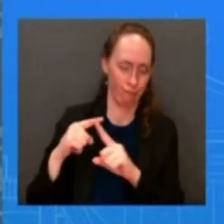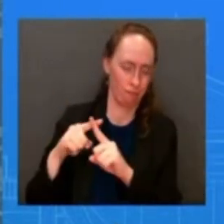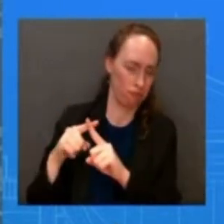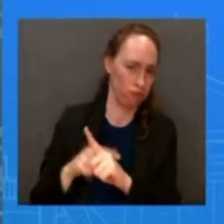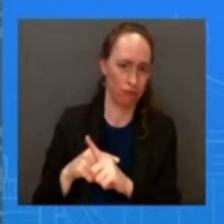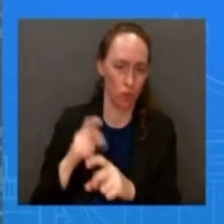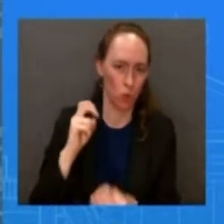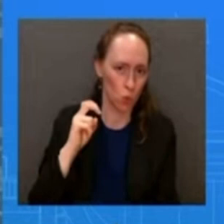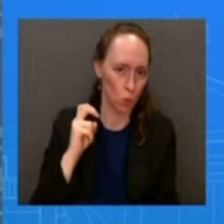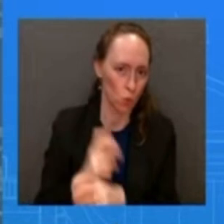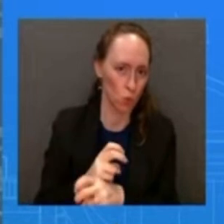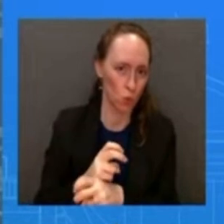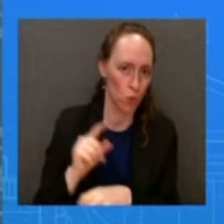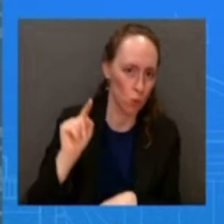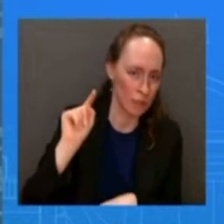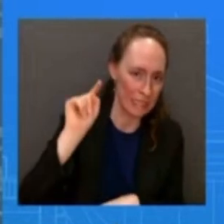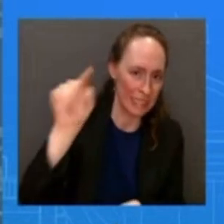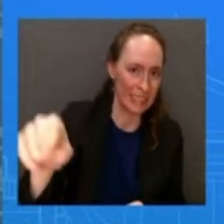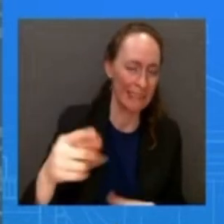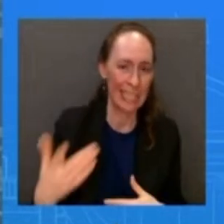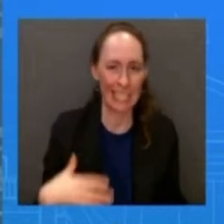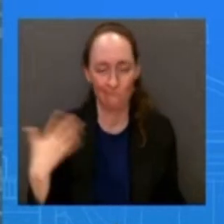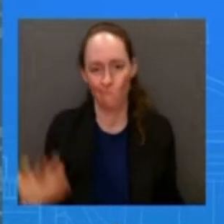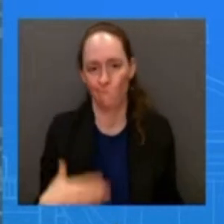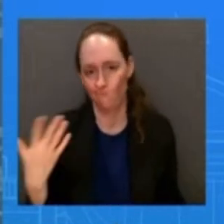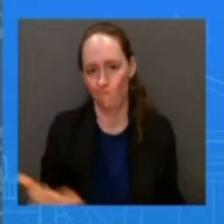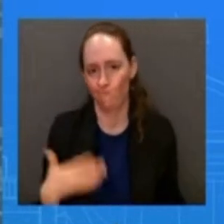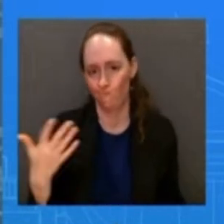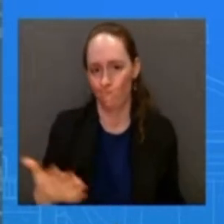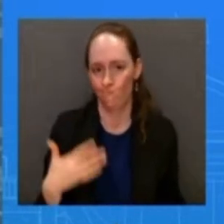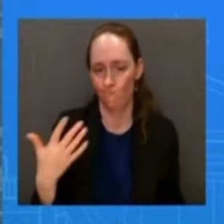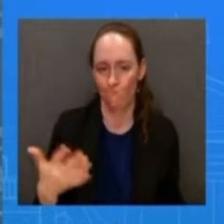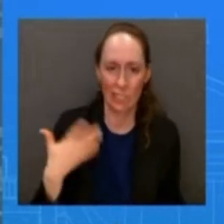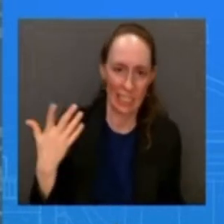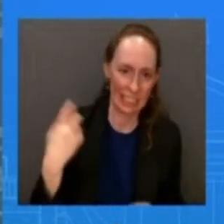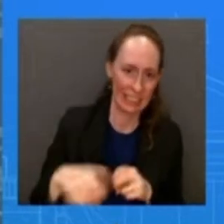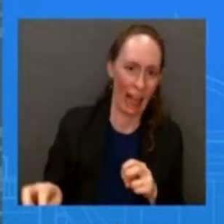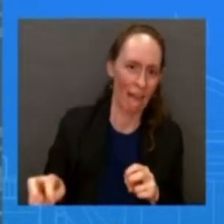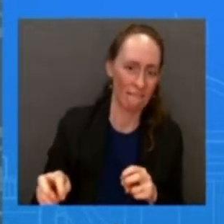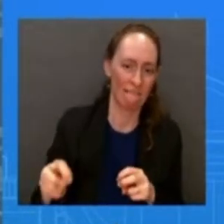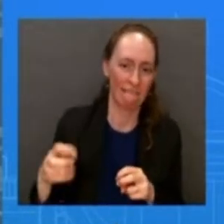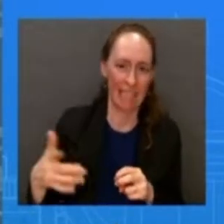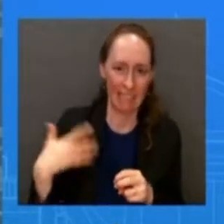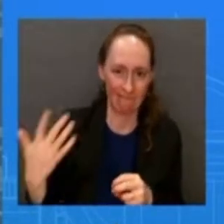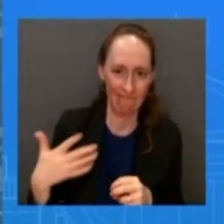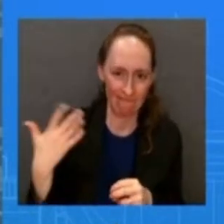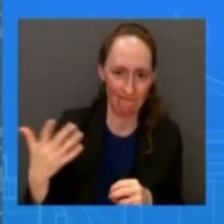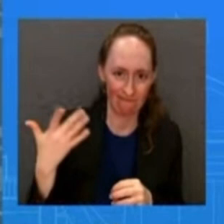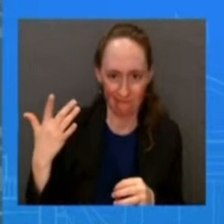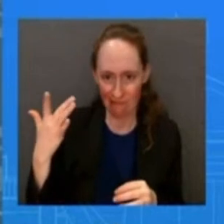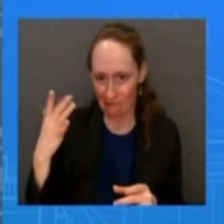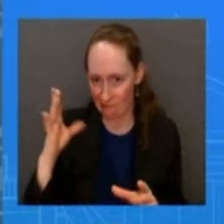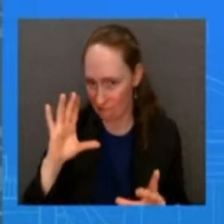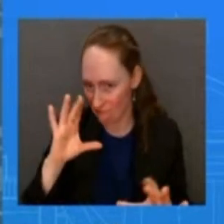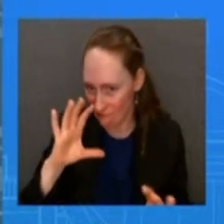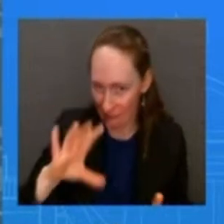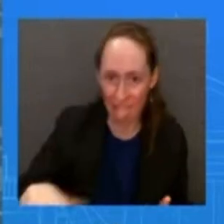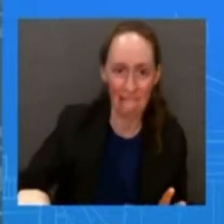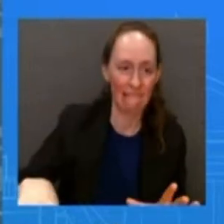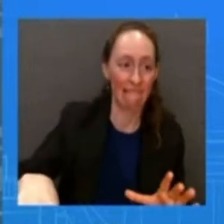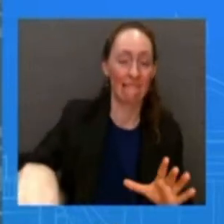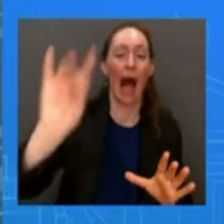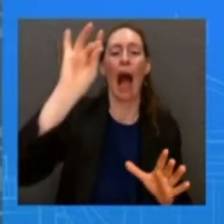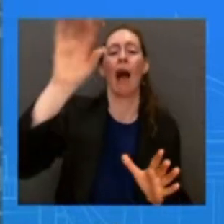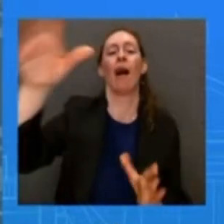actually actually retrieve the debris but again there's intensive operation underway uh we want to make sure that we get the